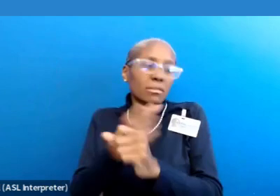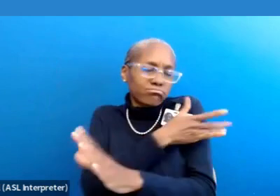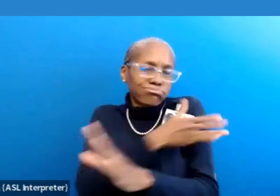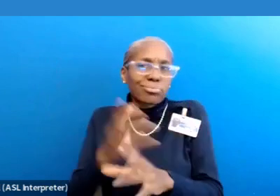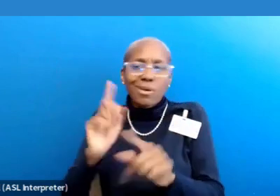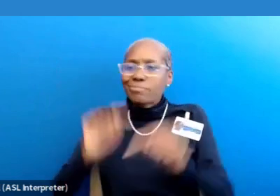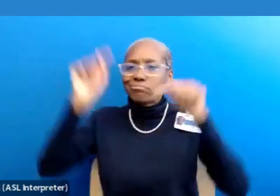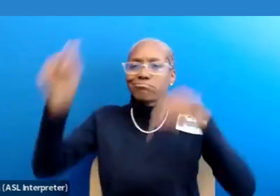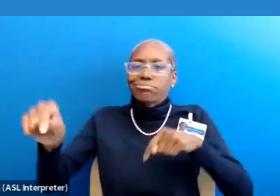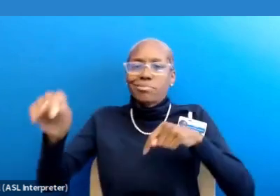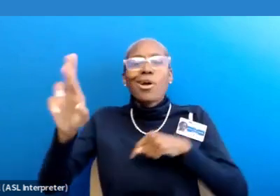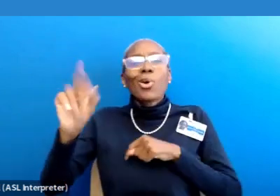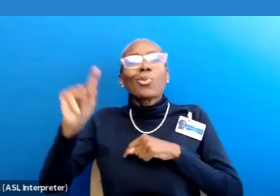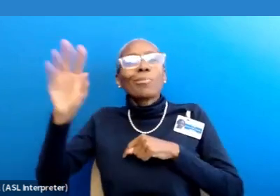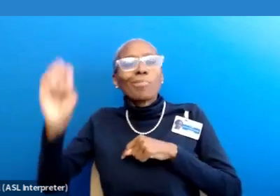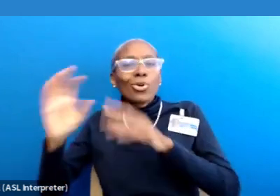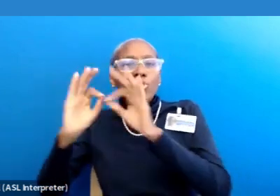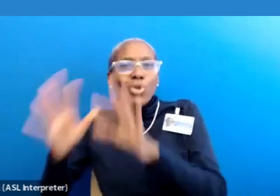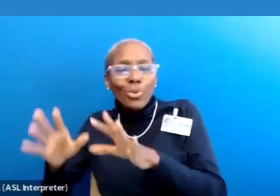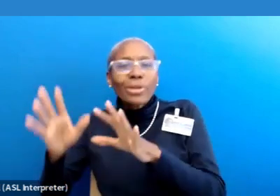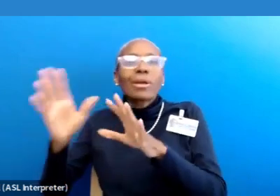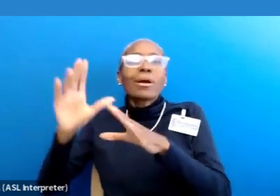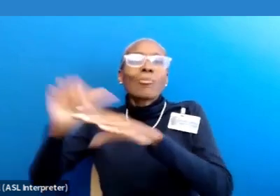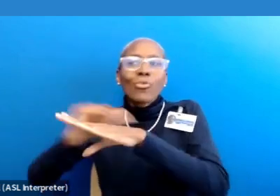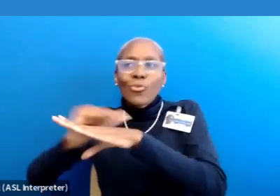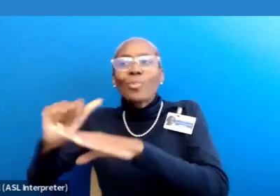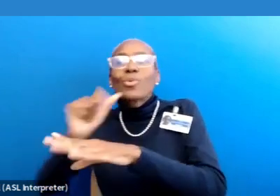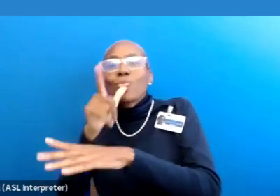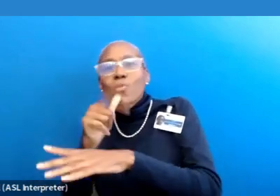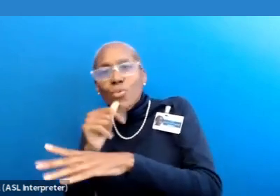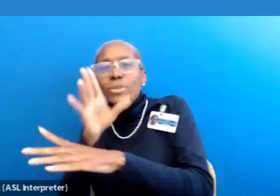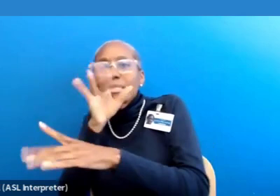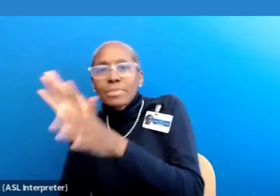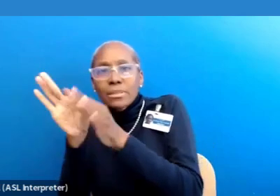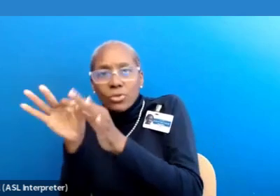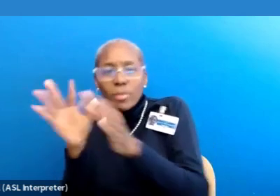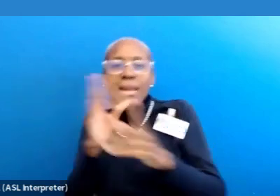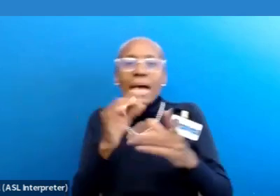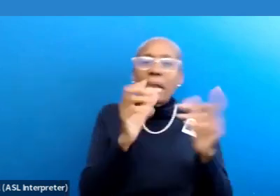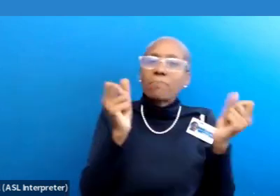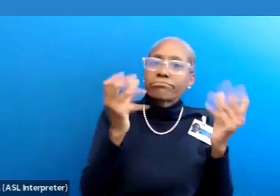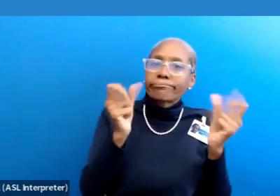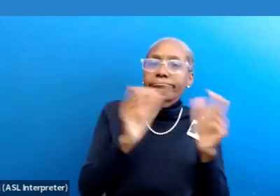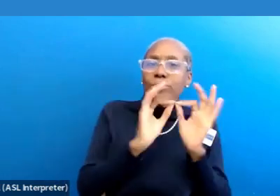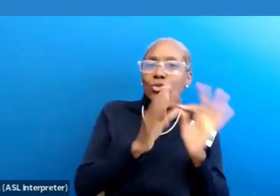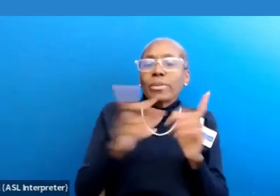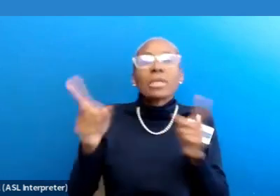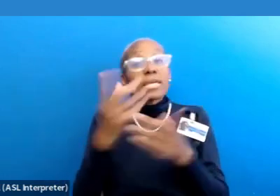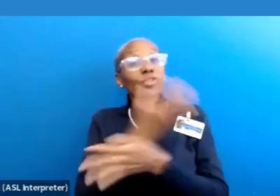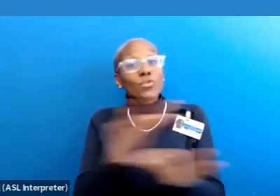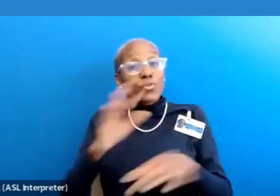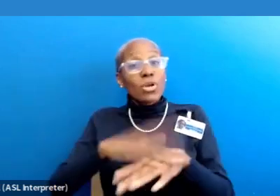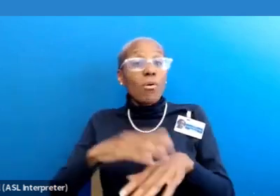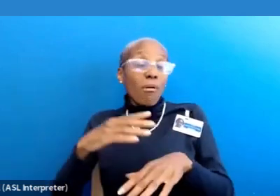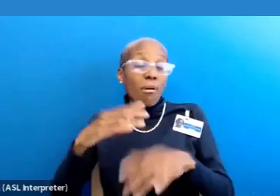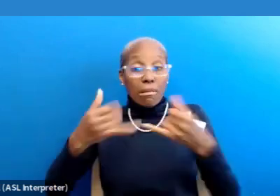interpreting performance by spoken and sign language interpreters. The webinar recording is available for free online, and you